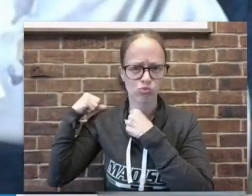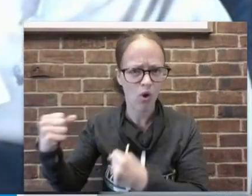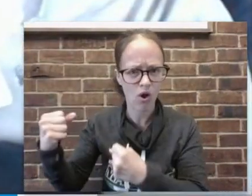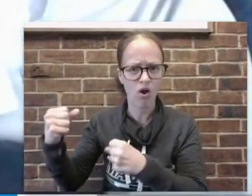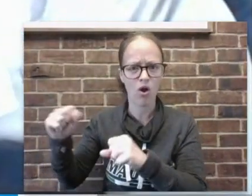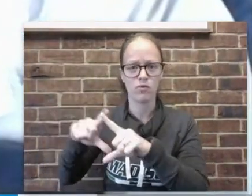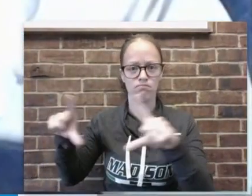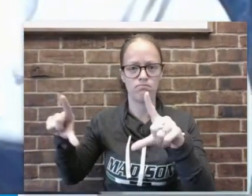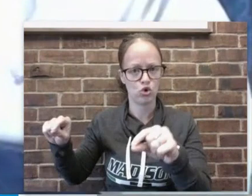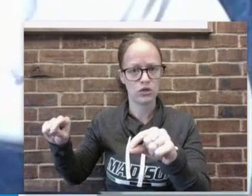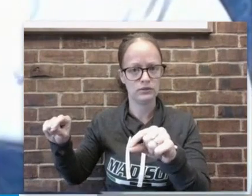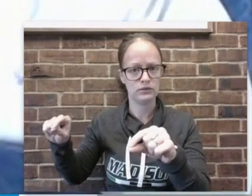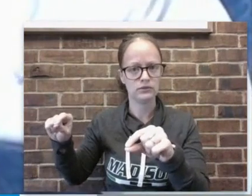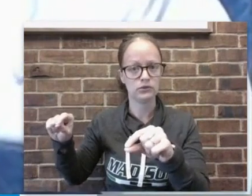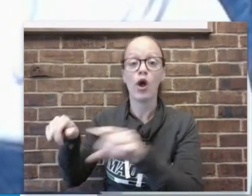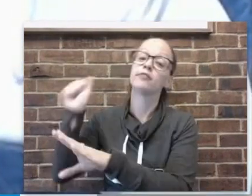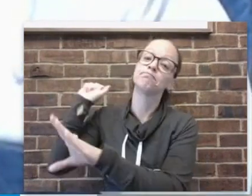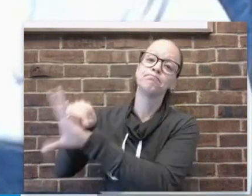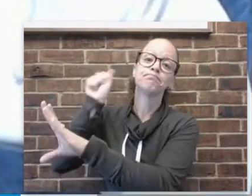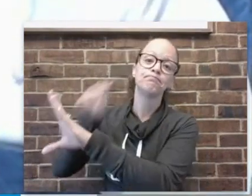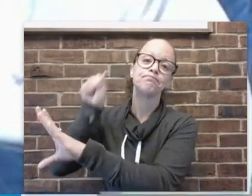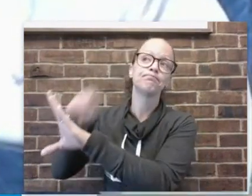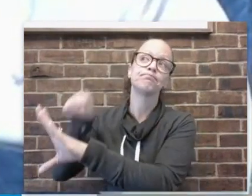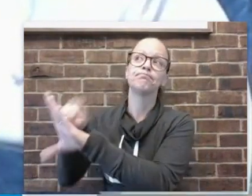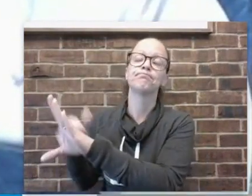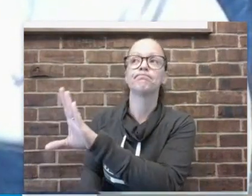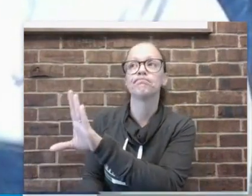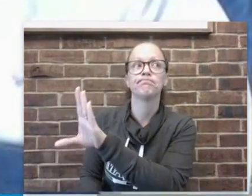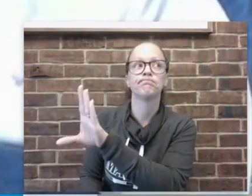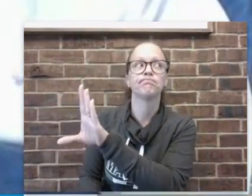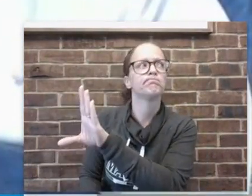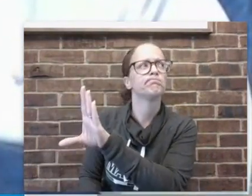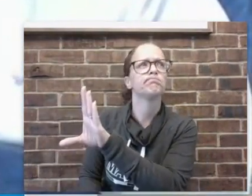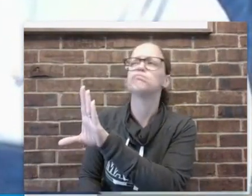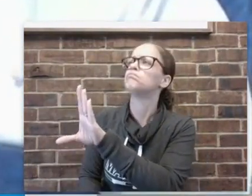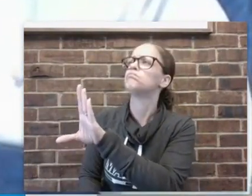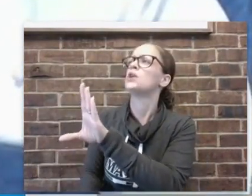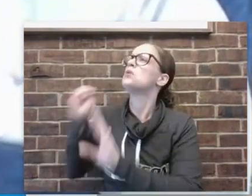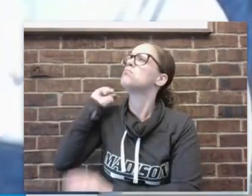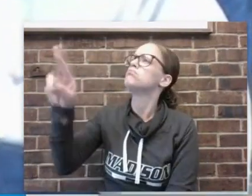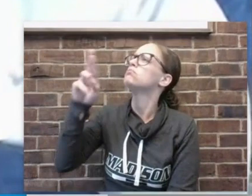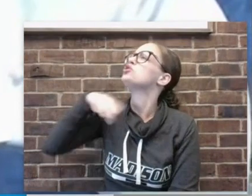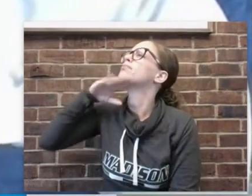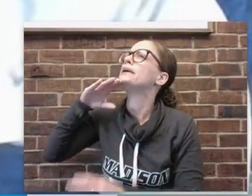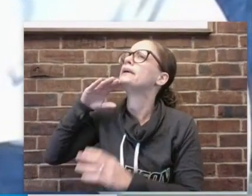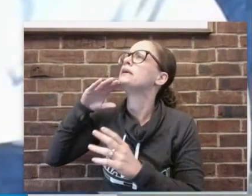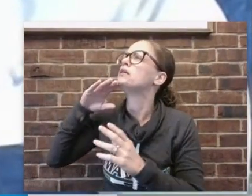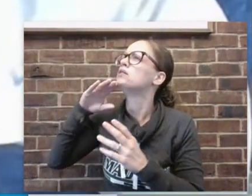I knocked on the brick house and no one answered I called mr. pig mr. pig are you in